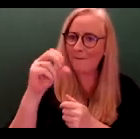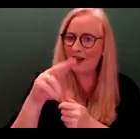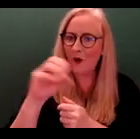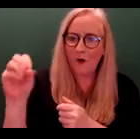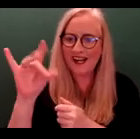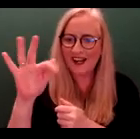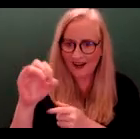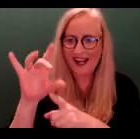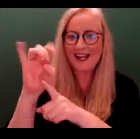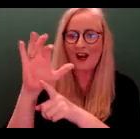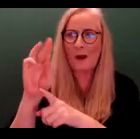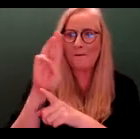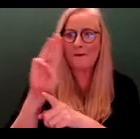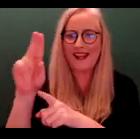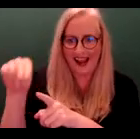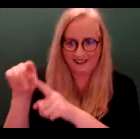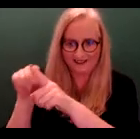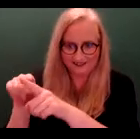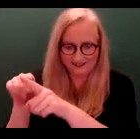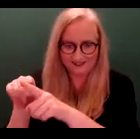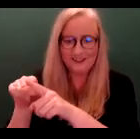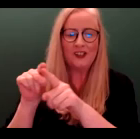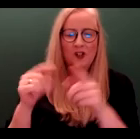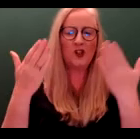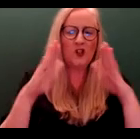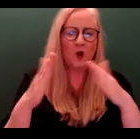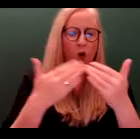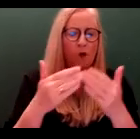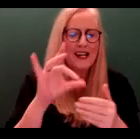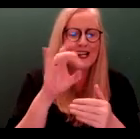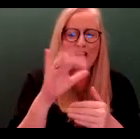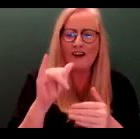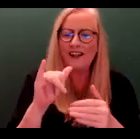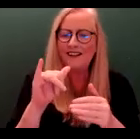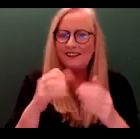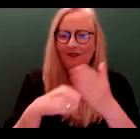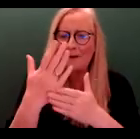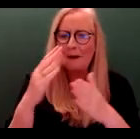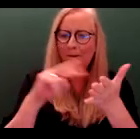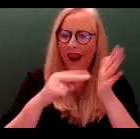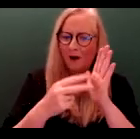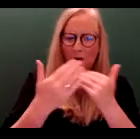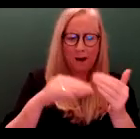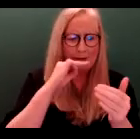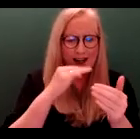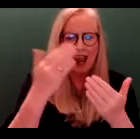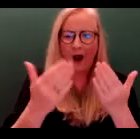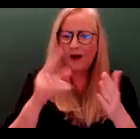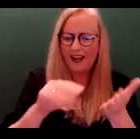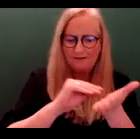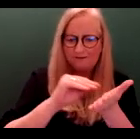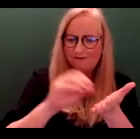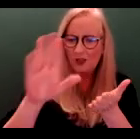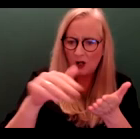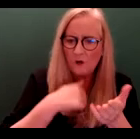the Kerry PPN Resource Worker, to outline what a county development plan is and how to make a submission. We would